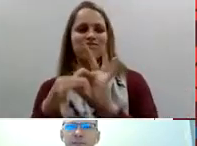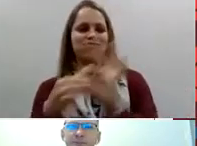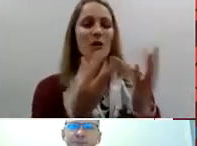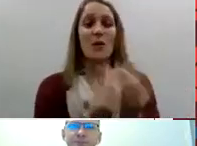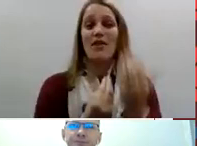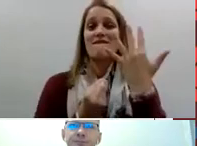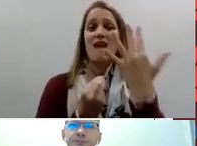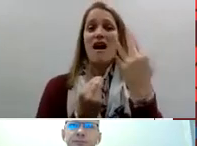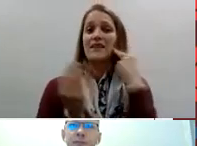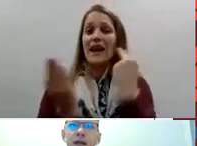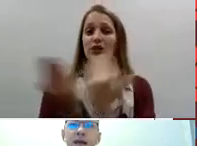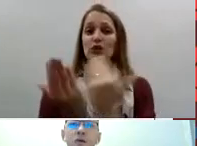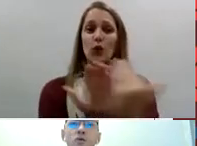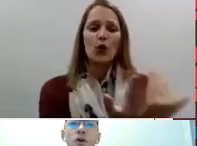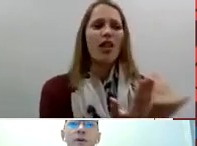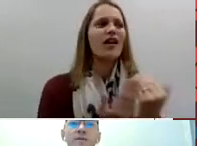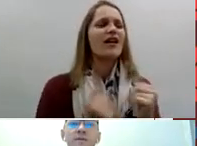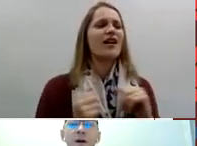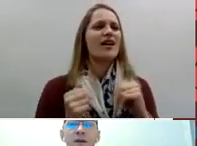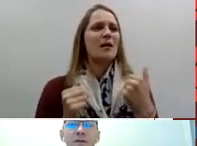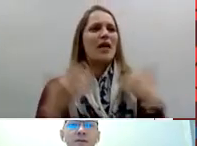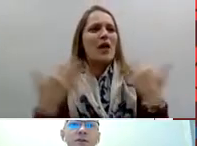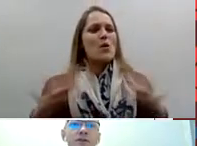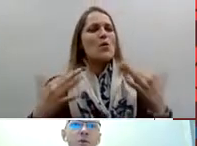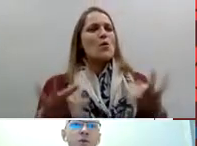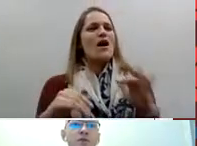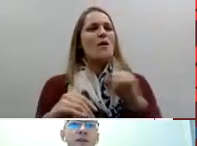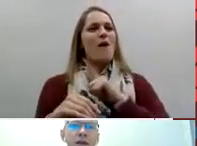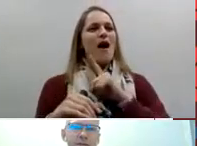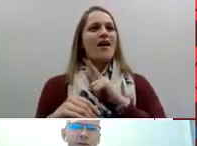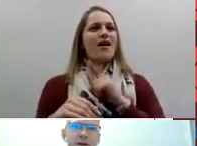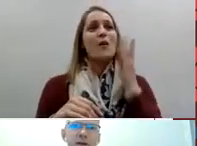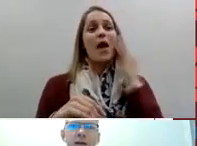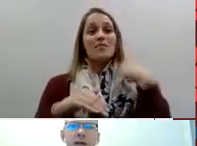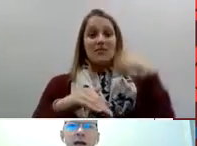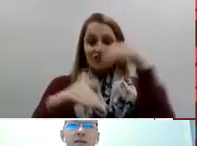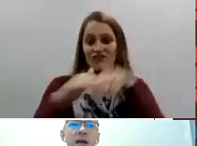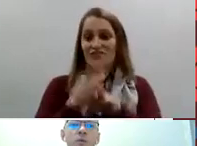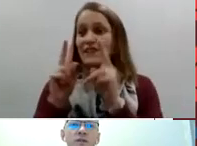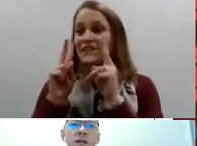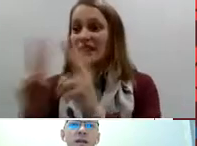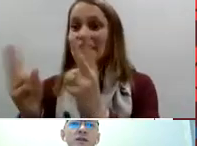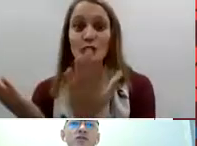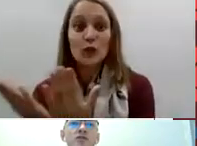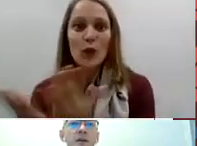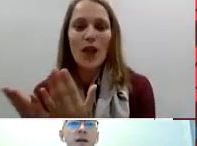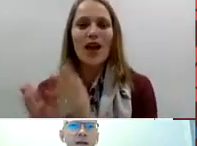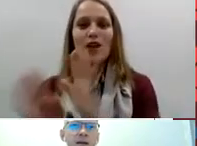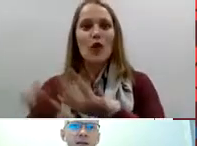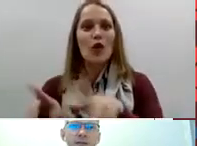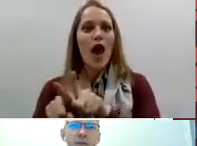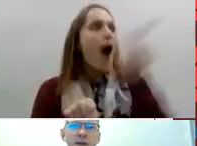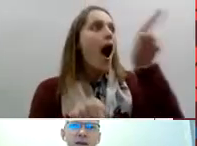and I worked with five different schools for the deaf and that was extremely